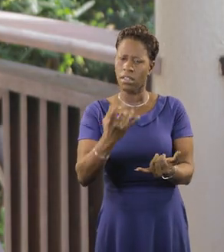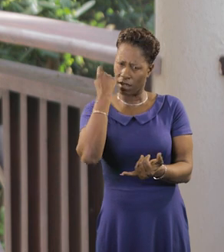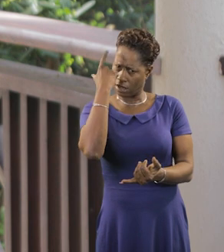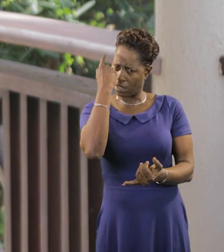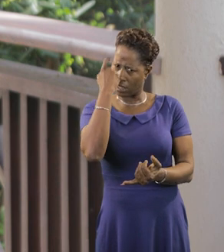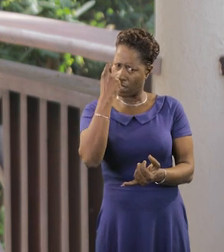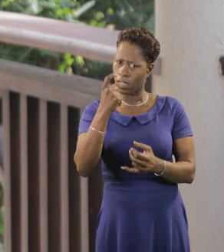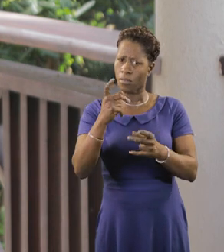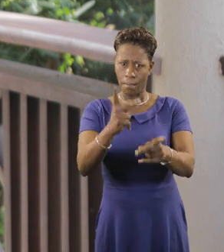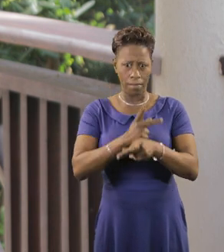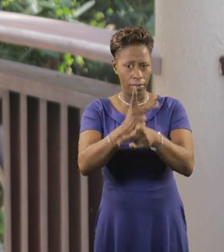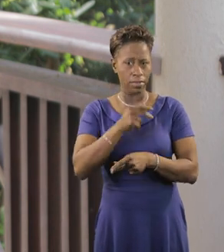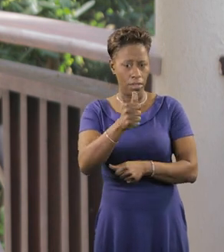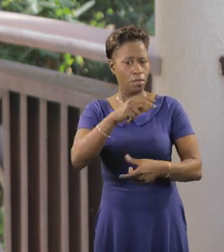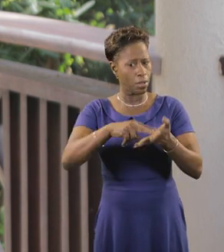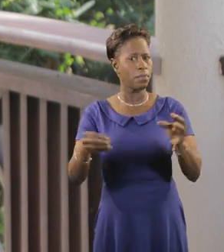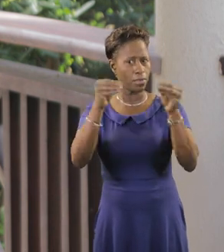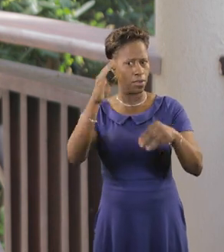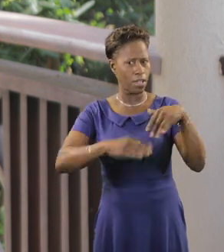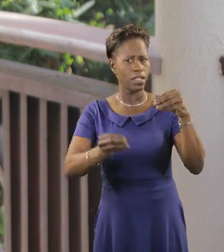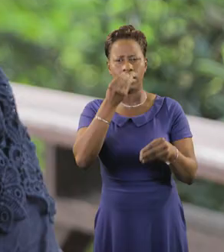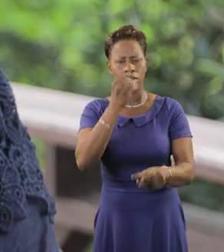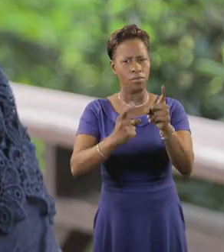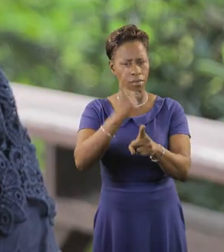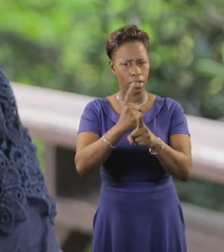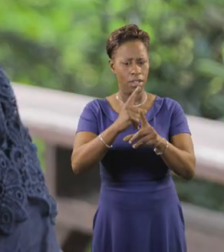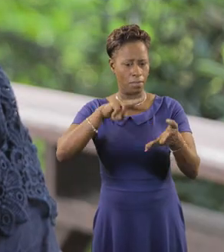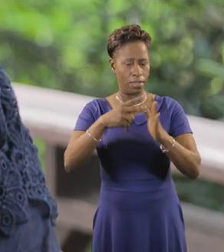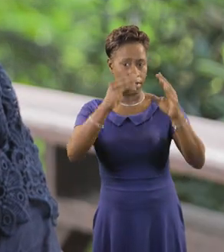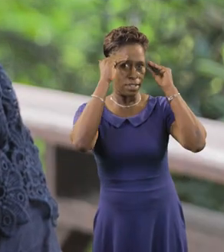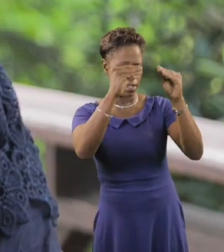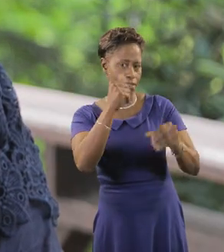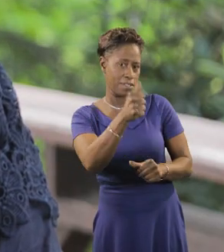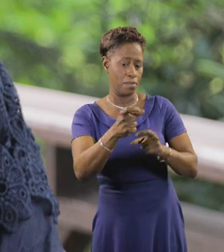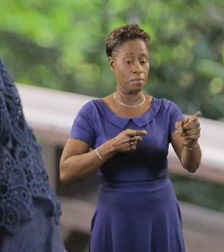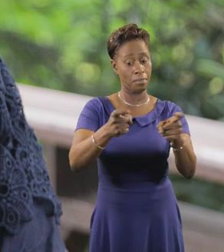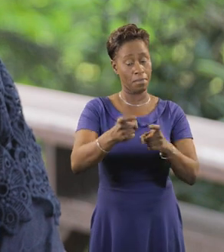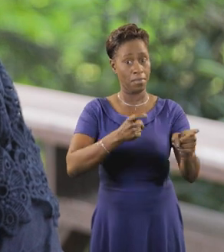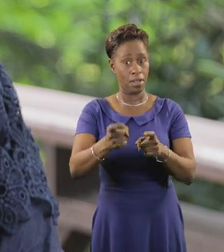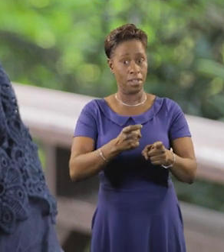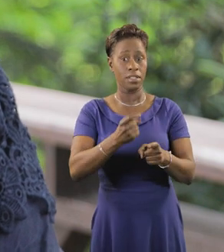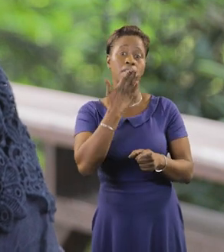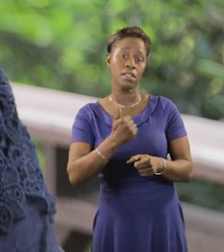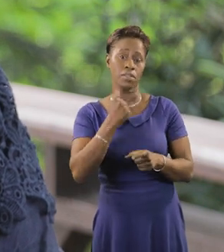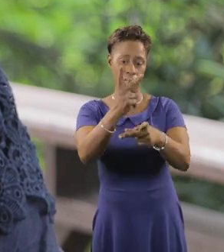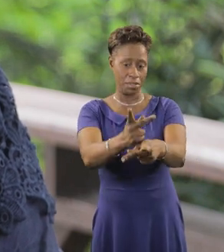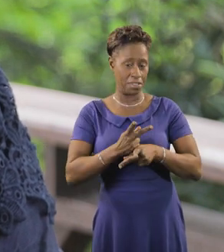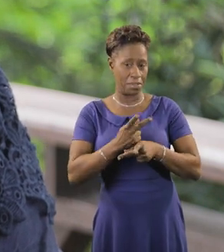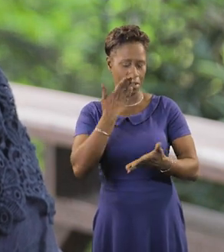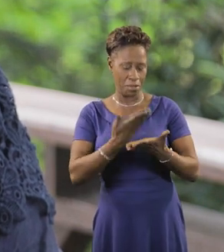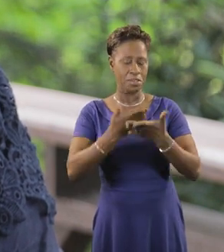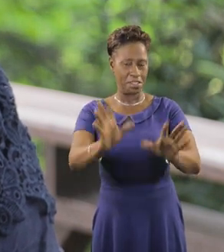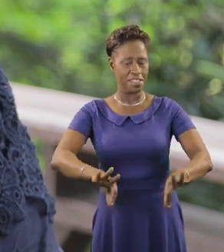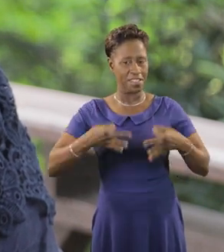I've learned that self-management takes more than eating right. It involves educating yourself and managing your condition to